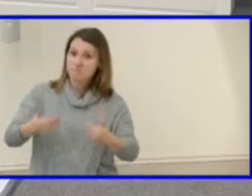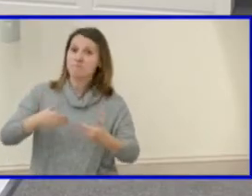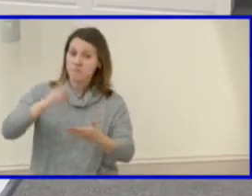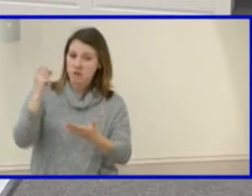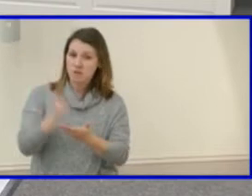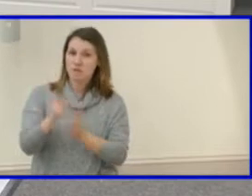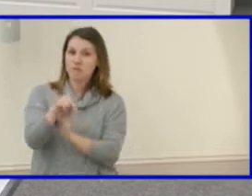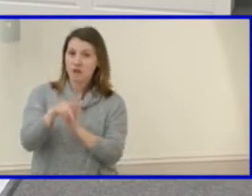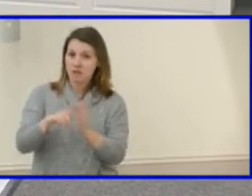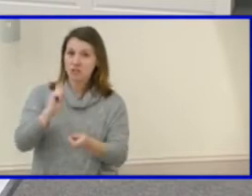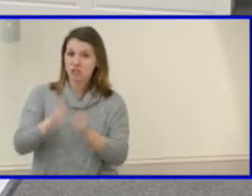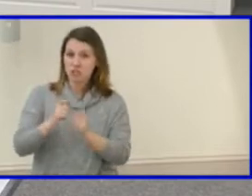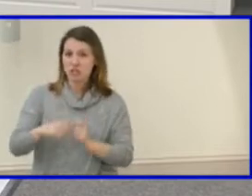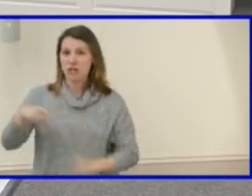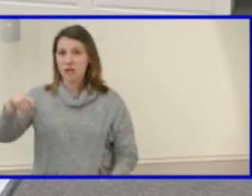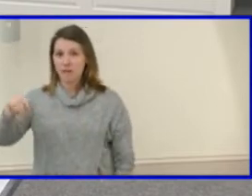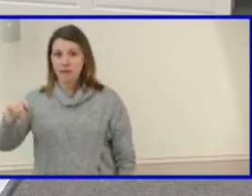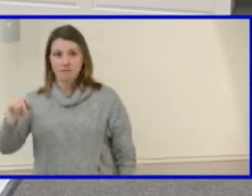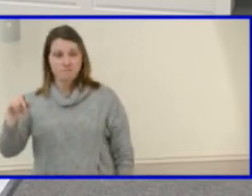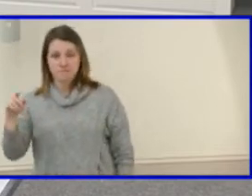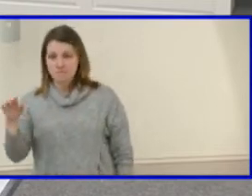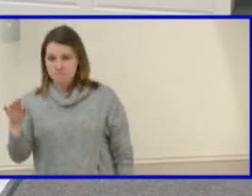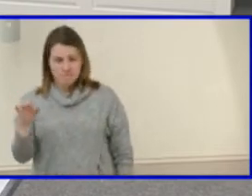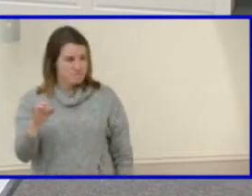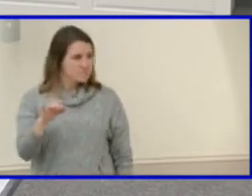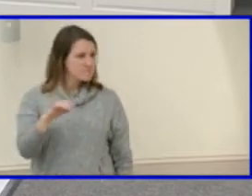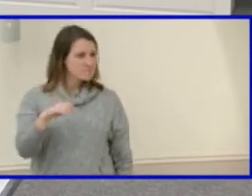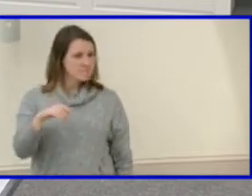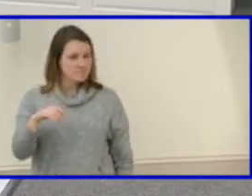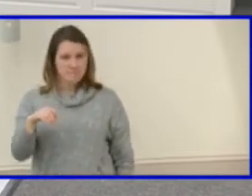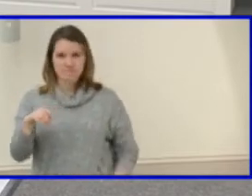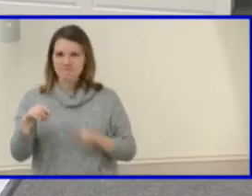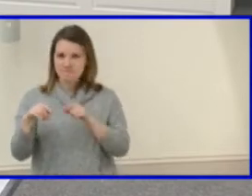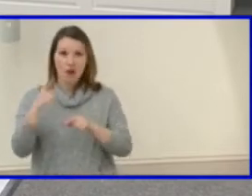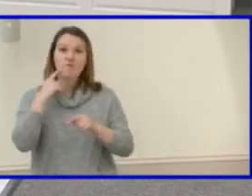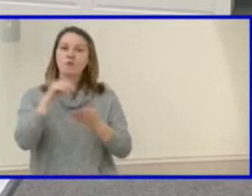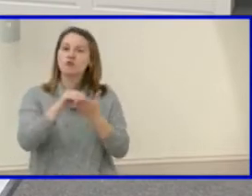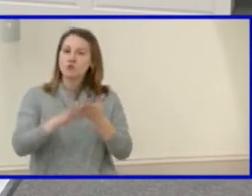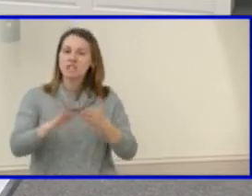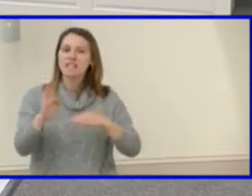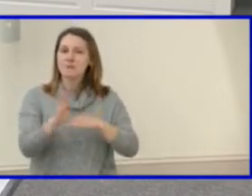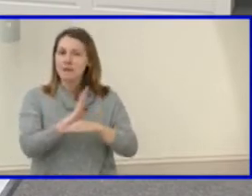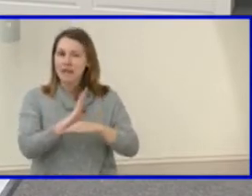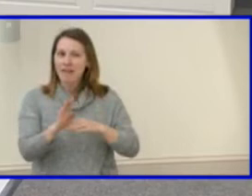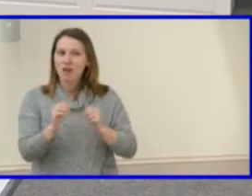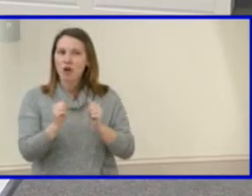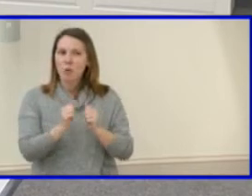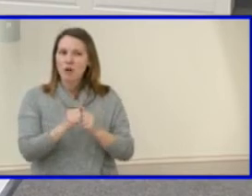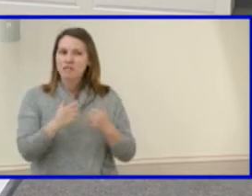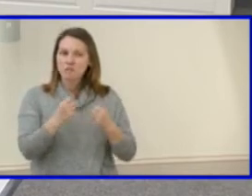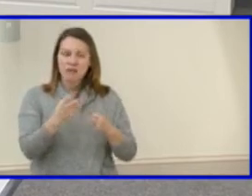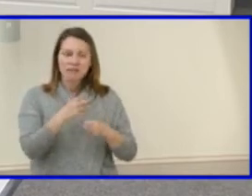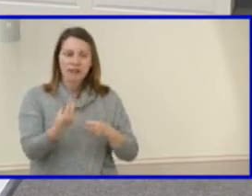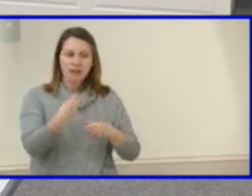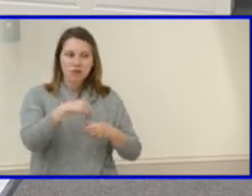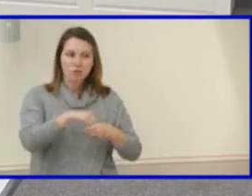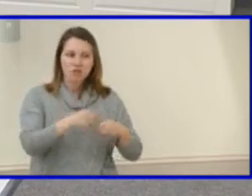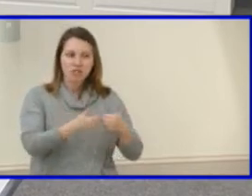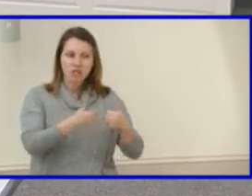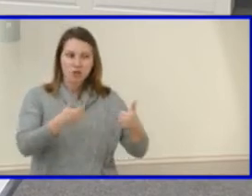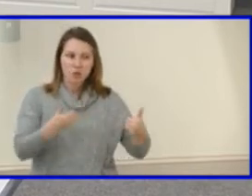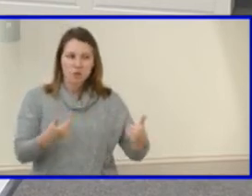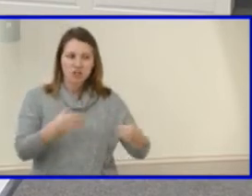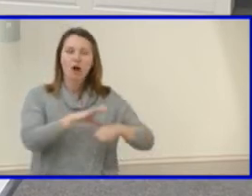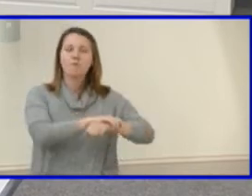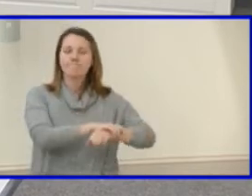-009, Management of Student Behaviors, Restraint and Seclusion. Inclusive in the motion is the